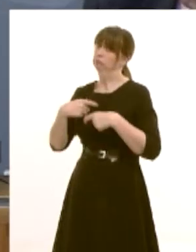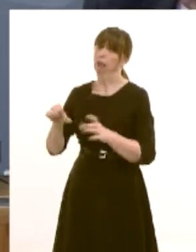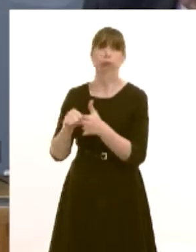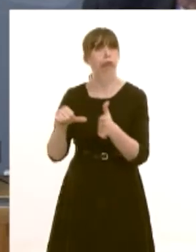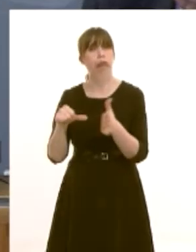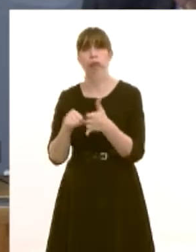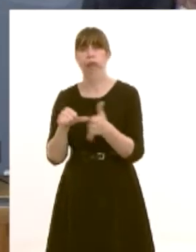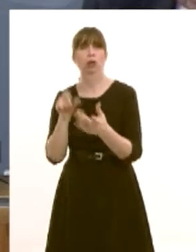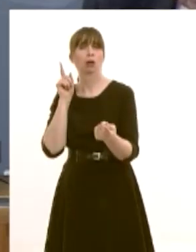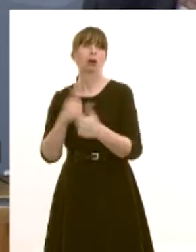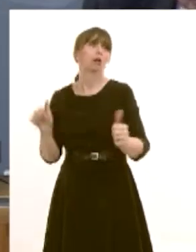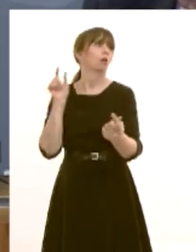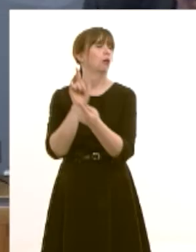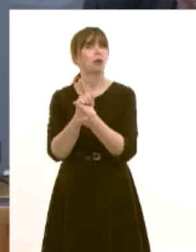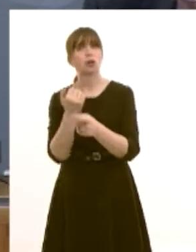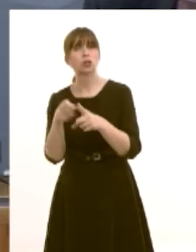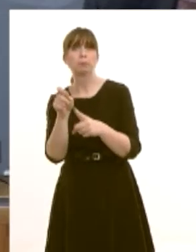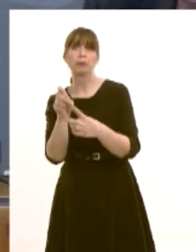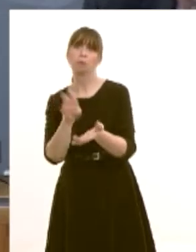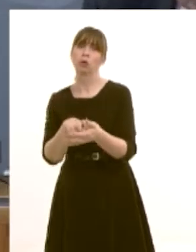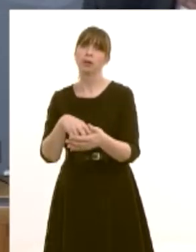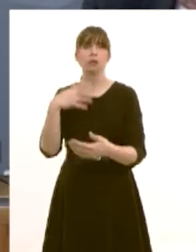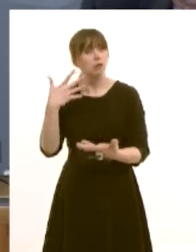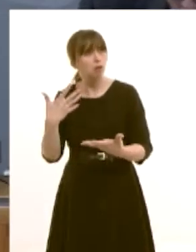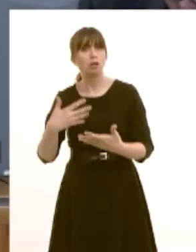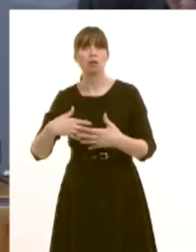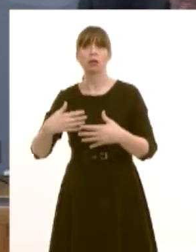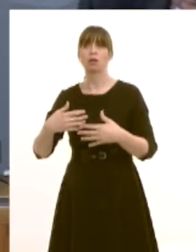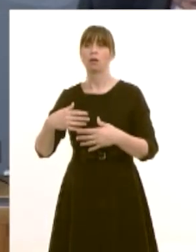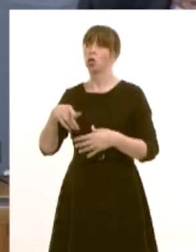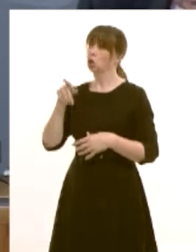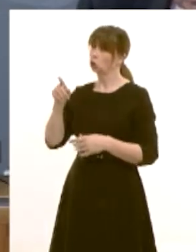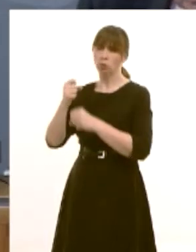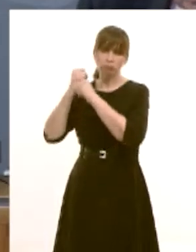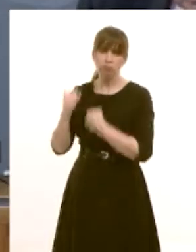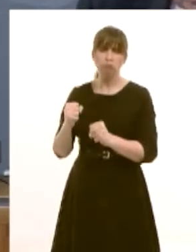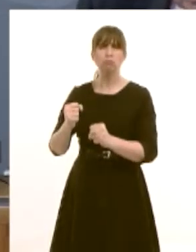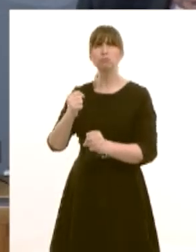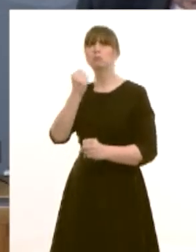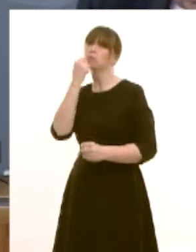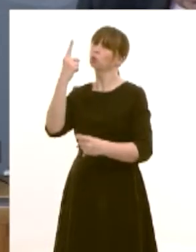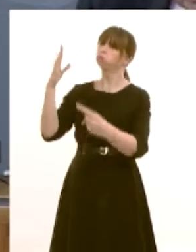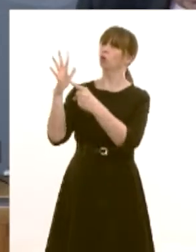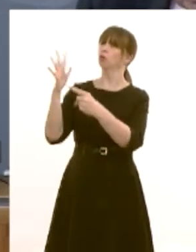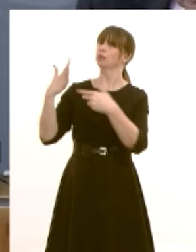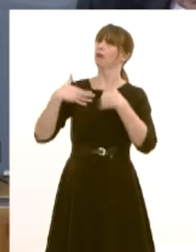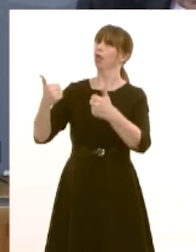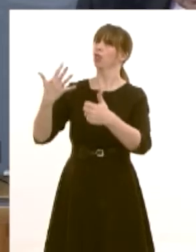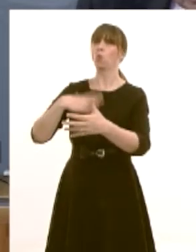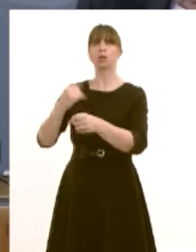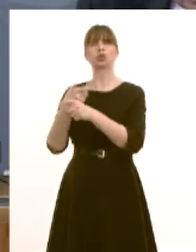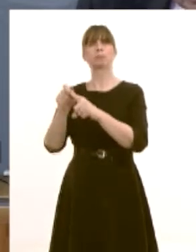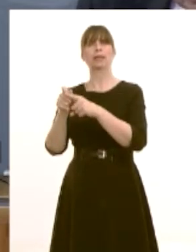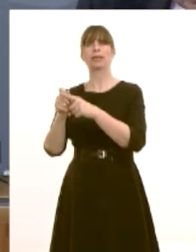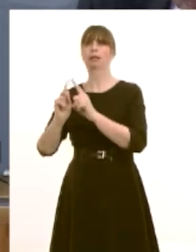to find to get a gp appointment given that was your number one health commitment why do you feel that gps feel